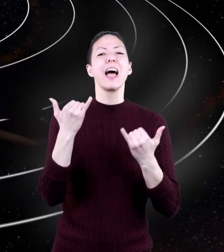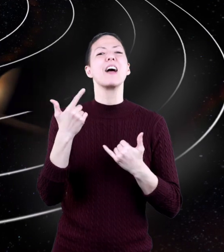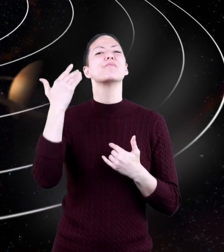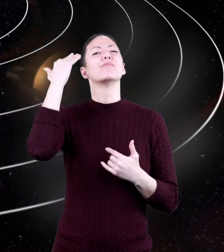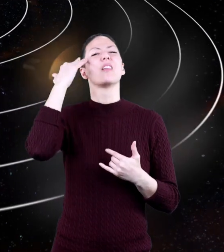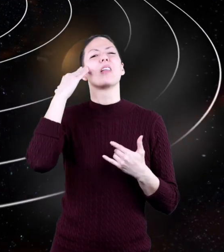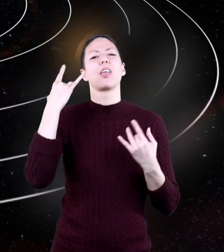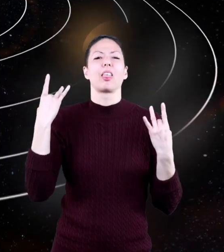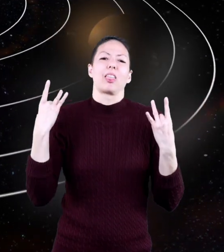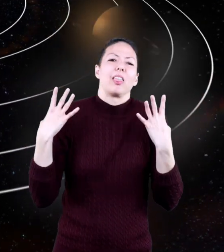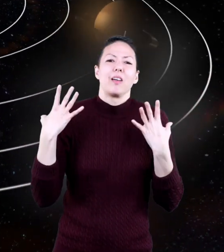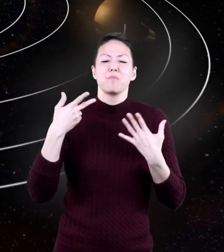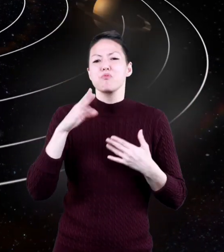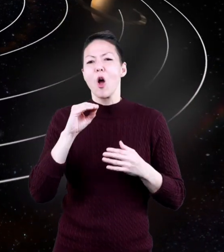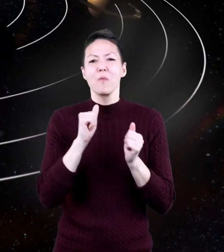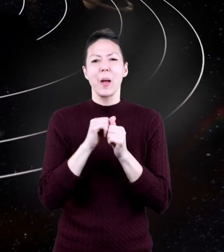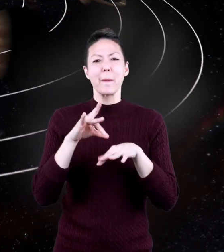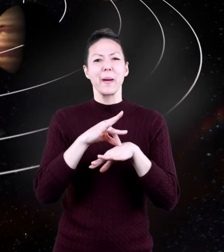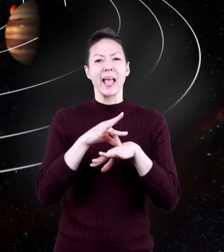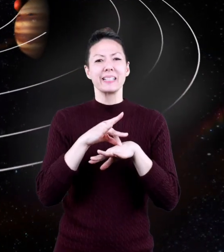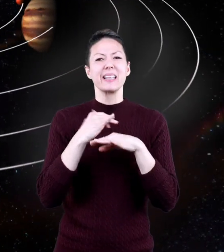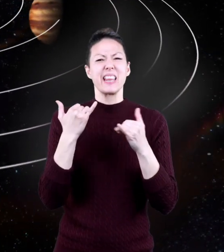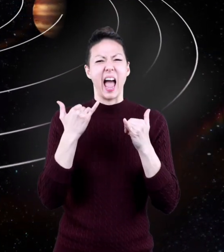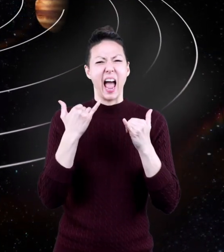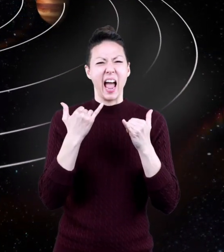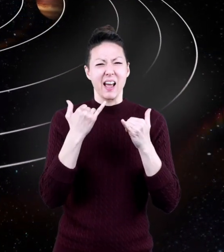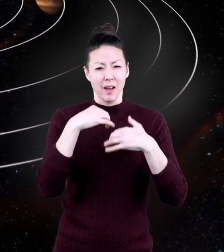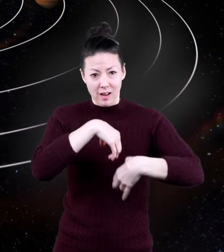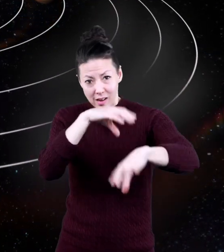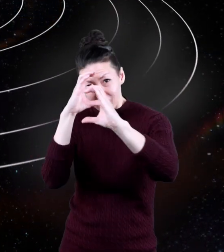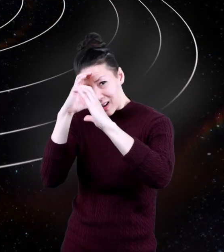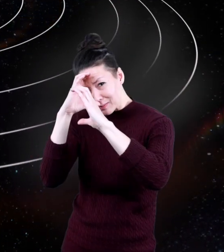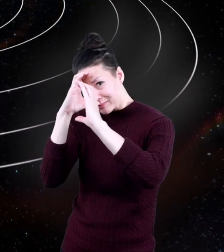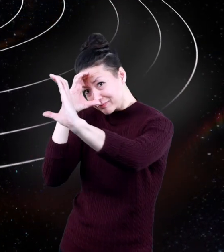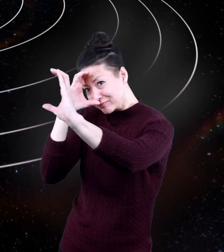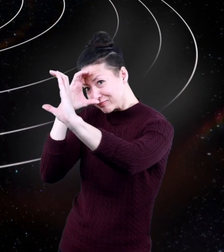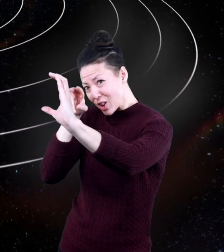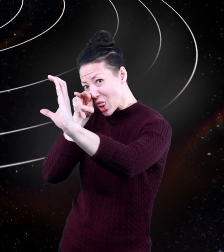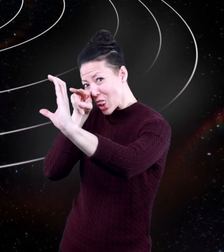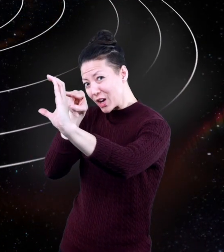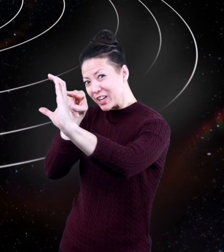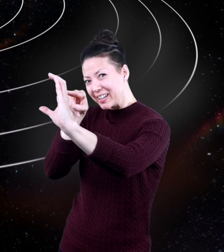Now that you're a pro on all the planets, let's pull out our telescope.